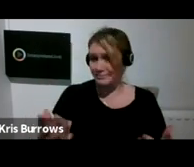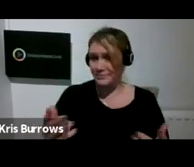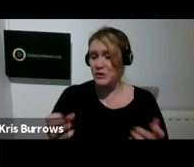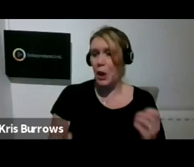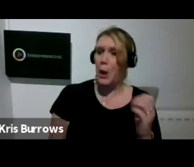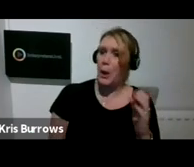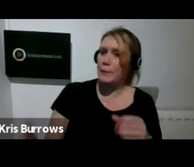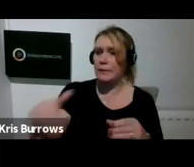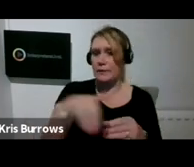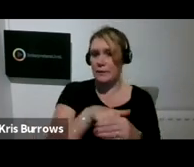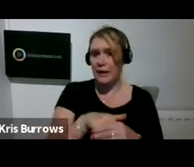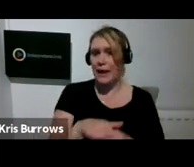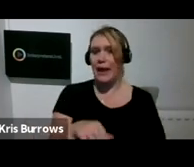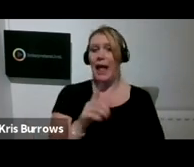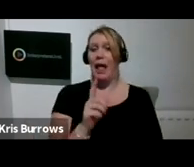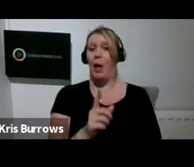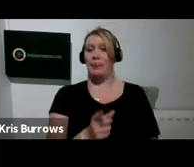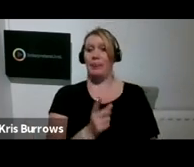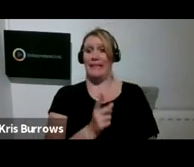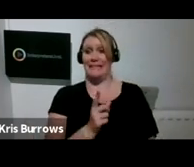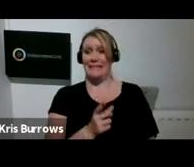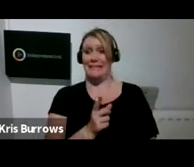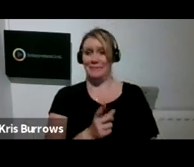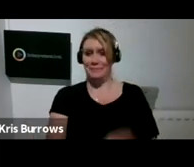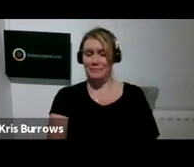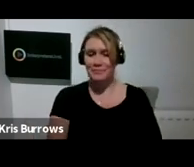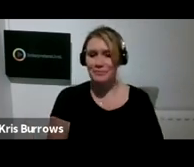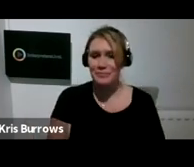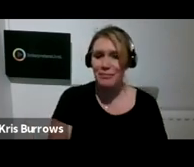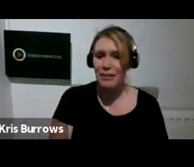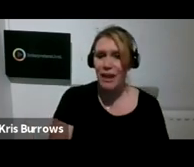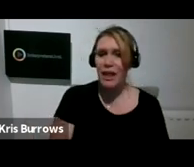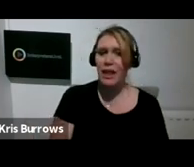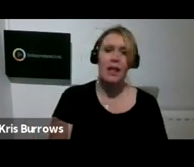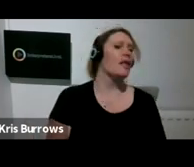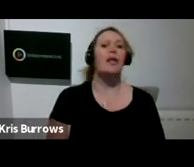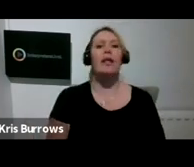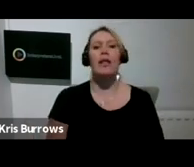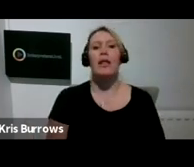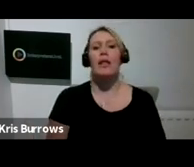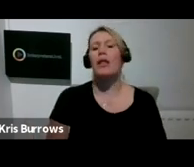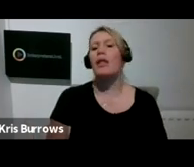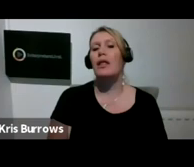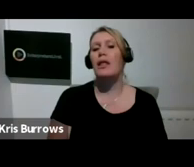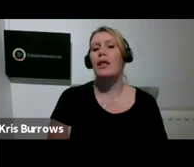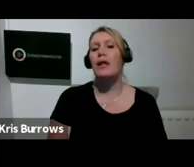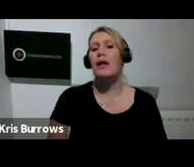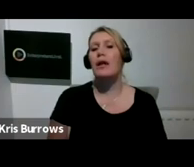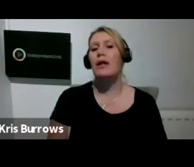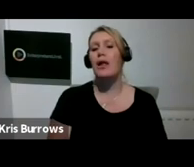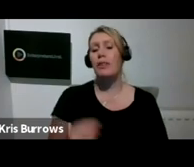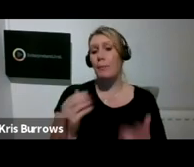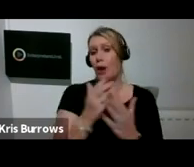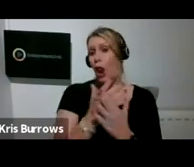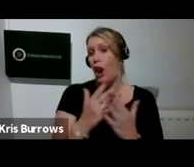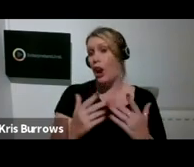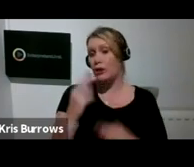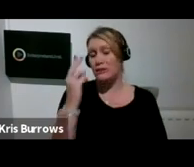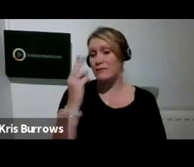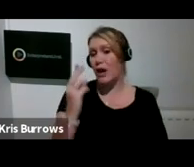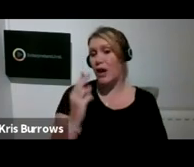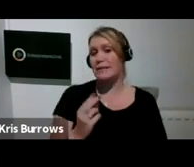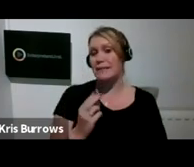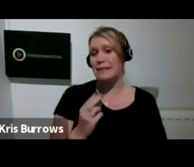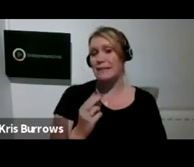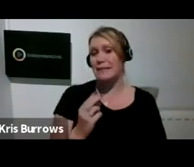Oh, yes, Goga. Well, there was a lot of artists did their self did sort of Queen of Beauty, this is called by